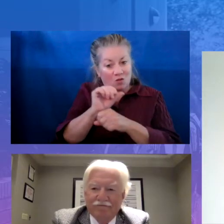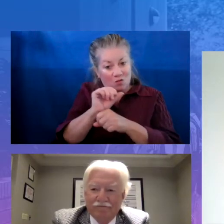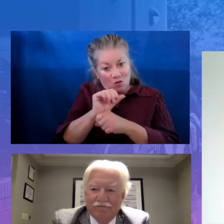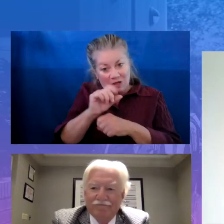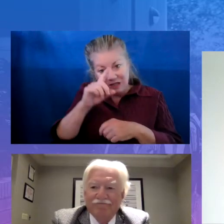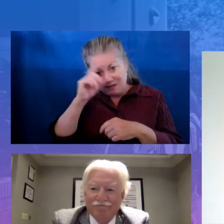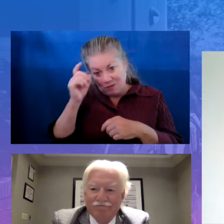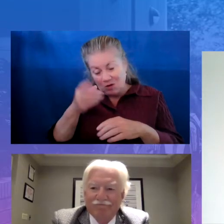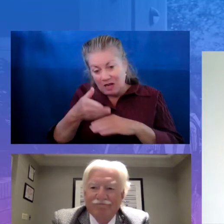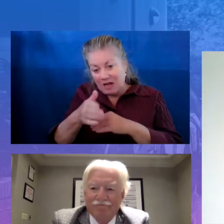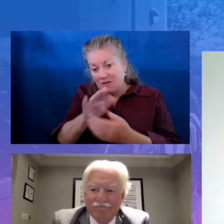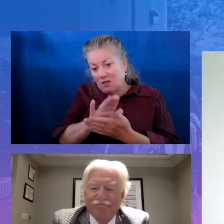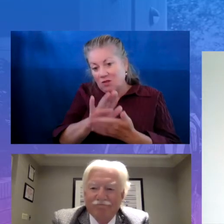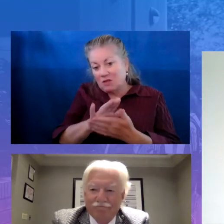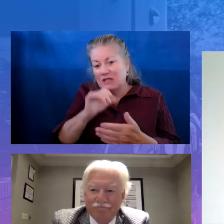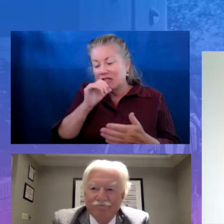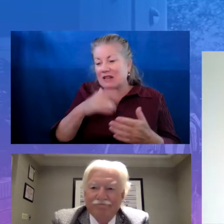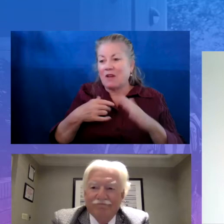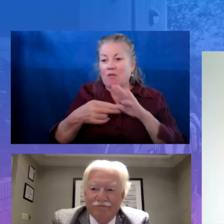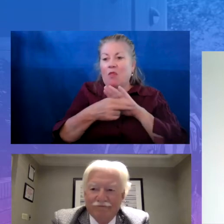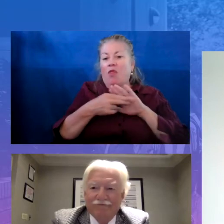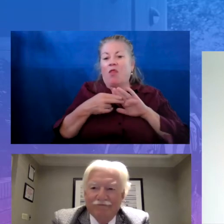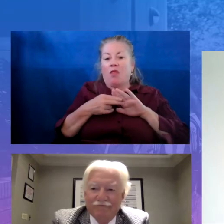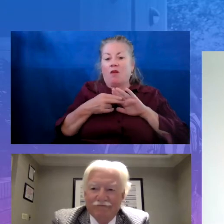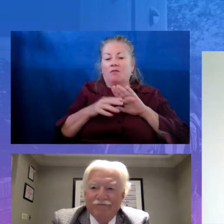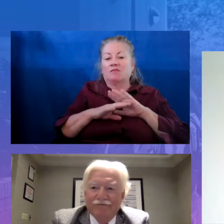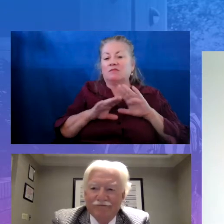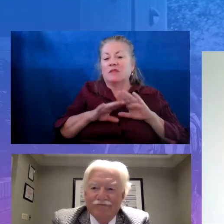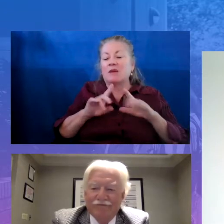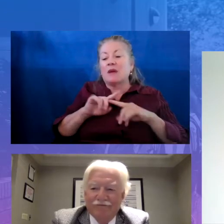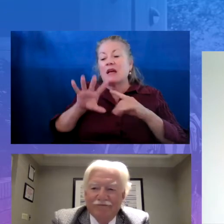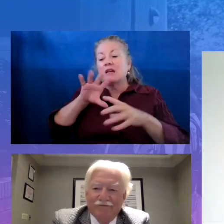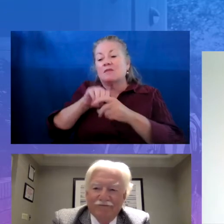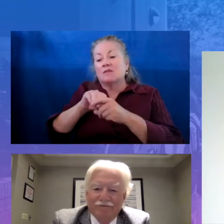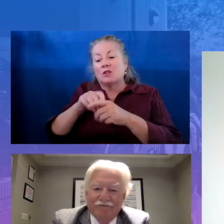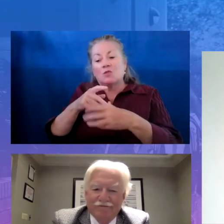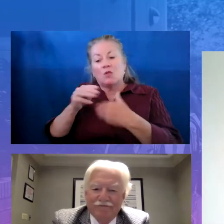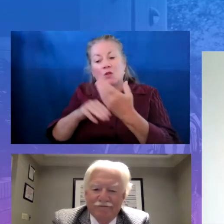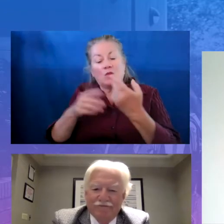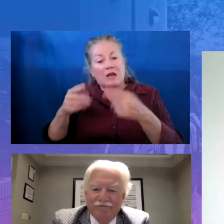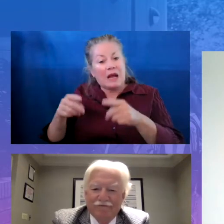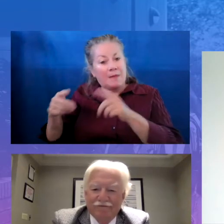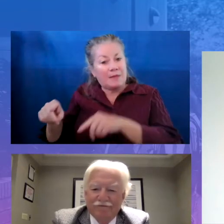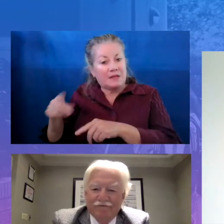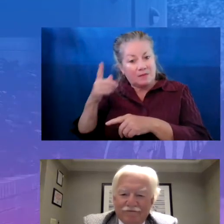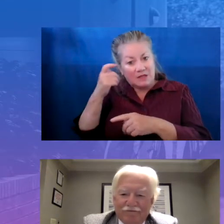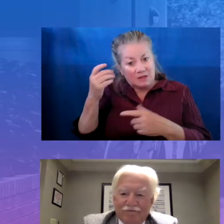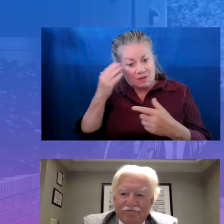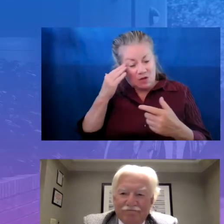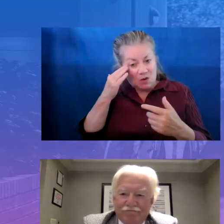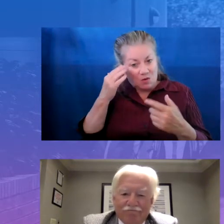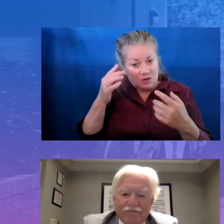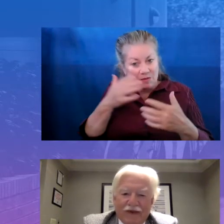stigmatizing. It's just embedded in the program and what happens because we know it's what's best for kids.